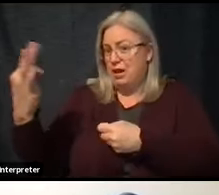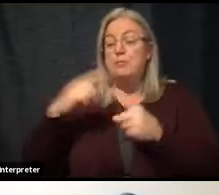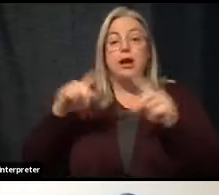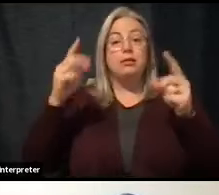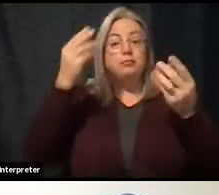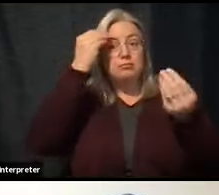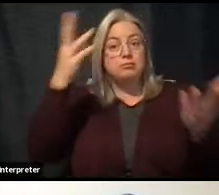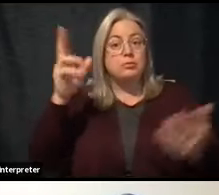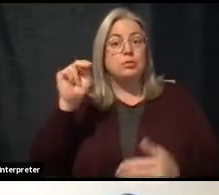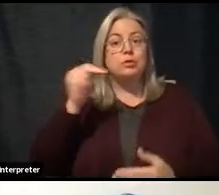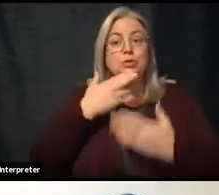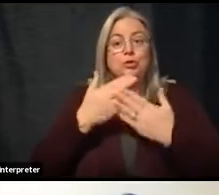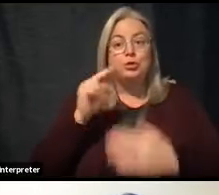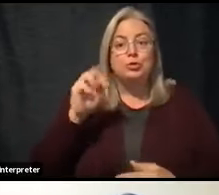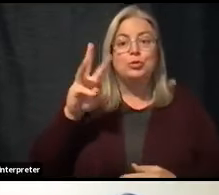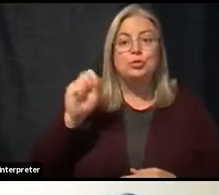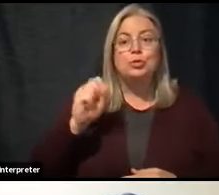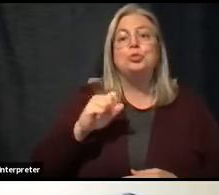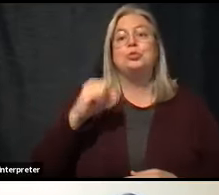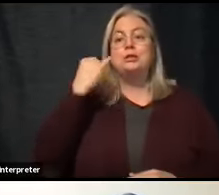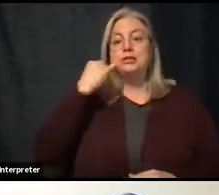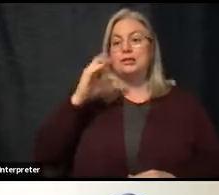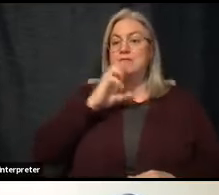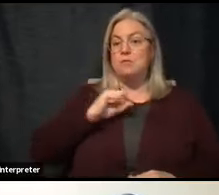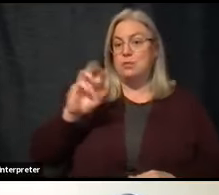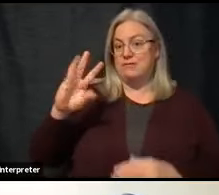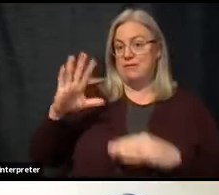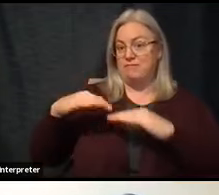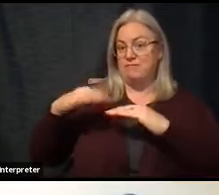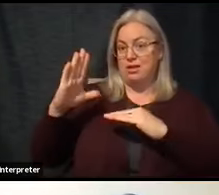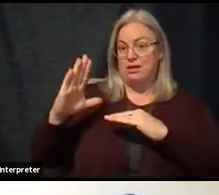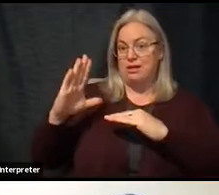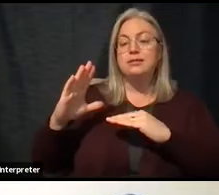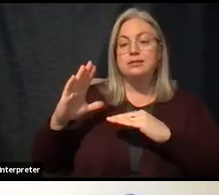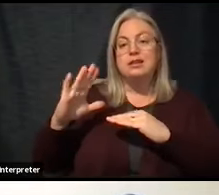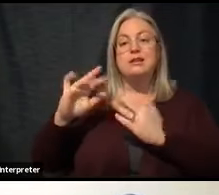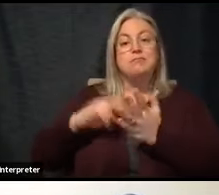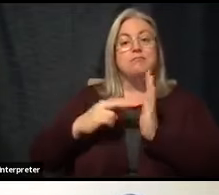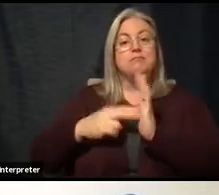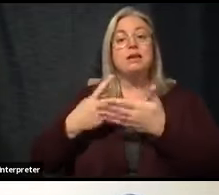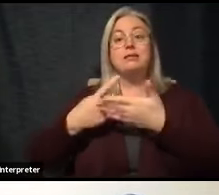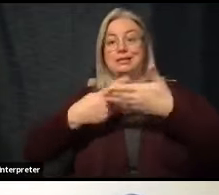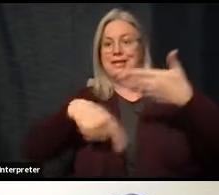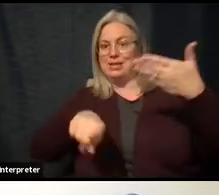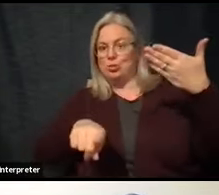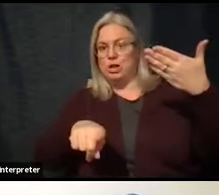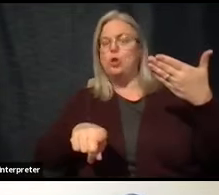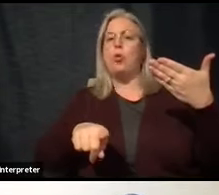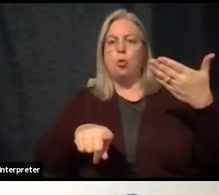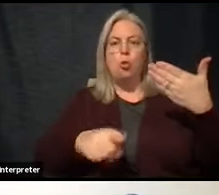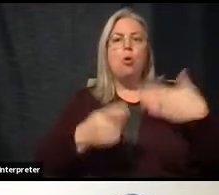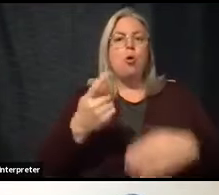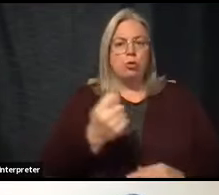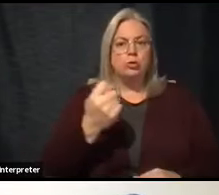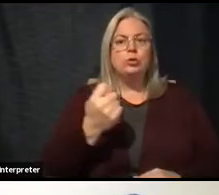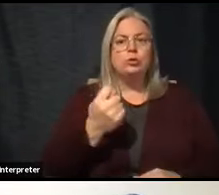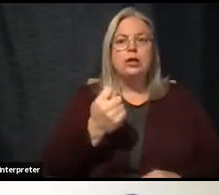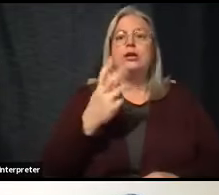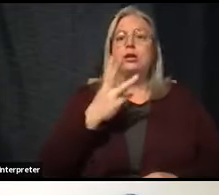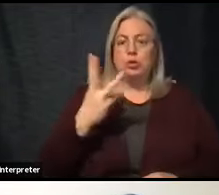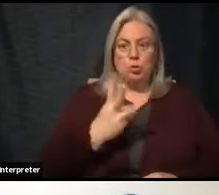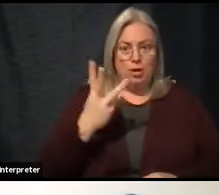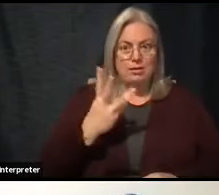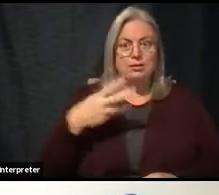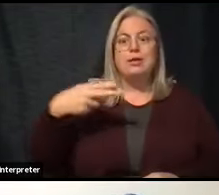though, is for those in our 65-plus category, is appointments next week, Tuesday, Wednesday,